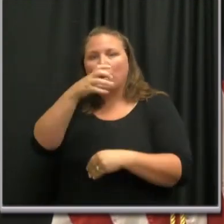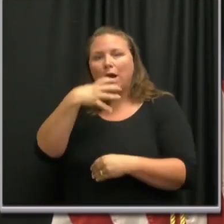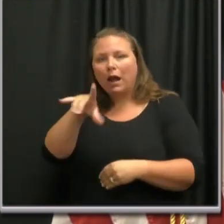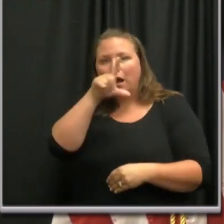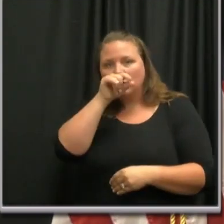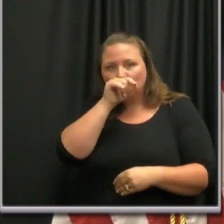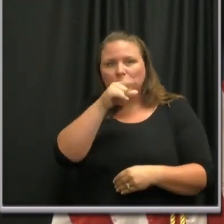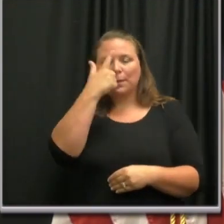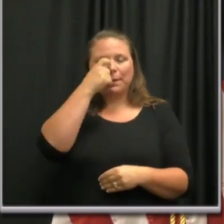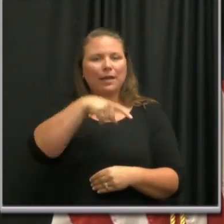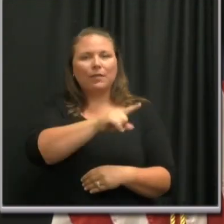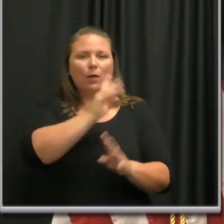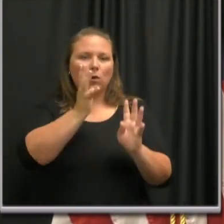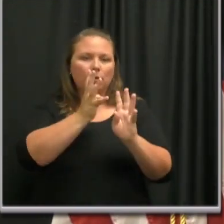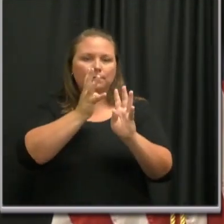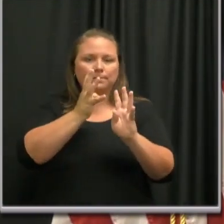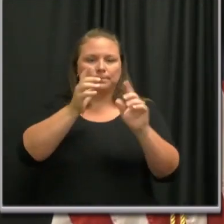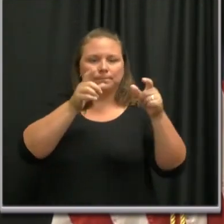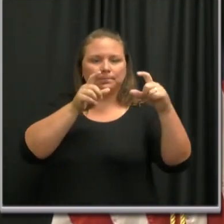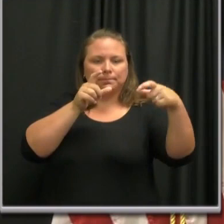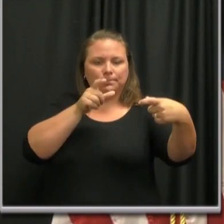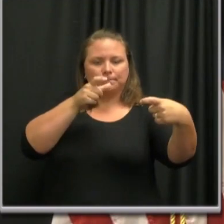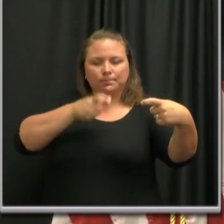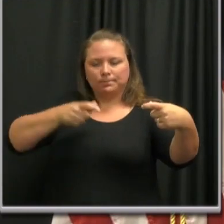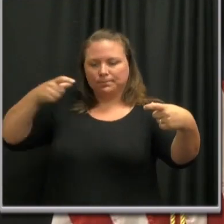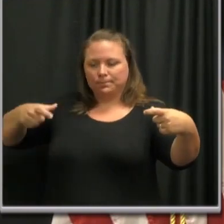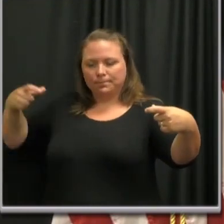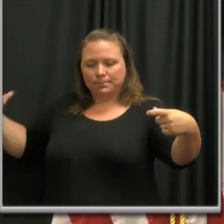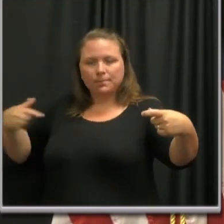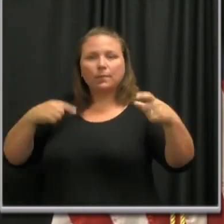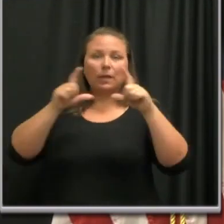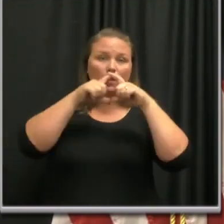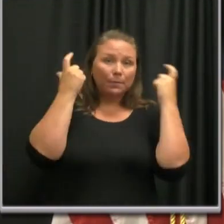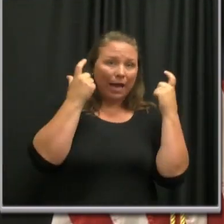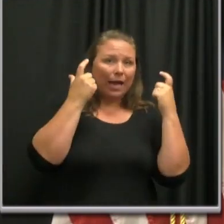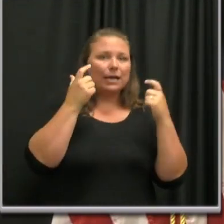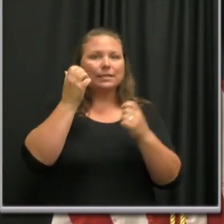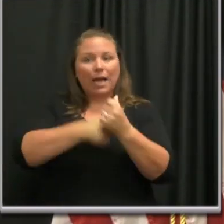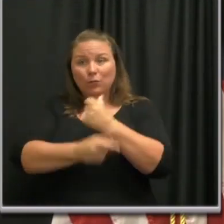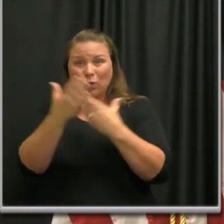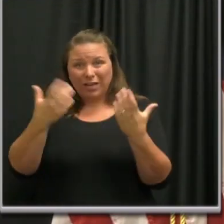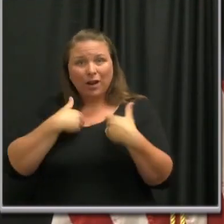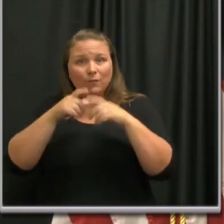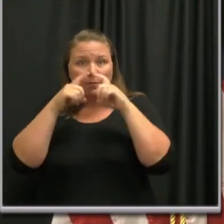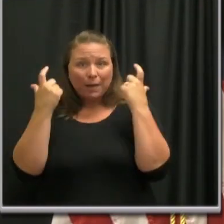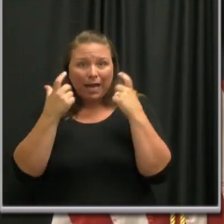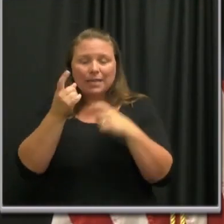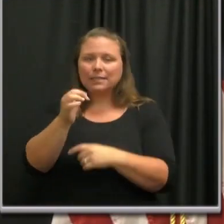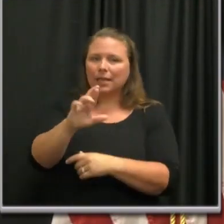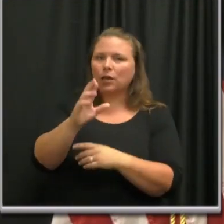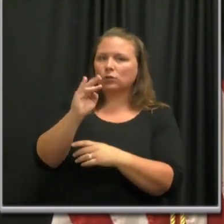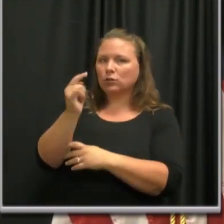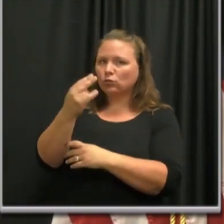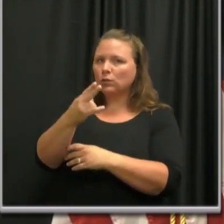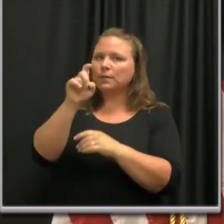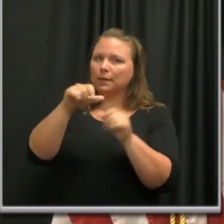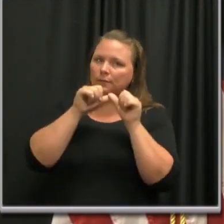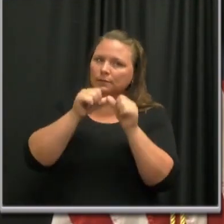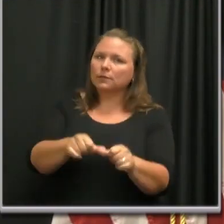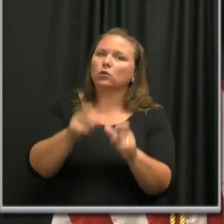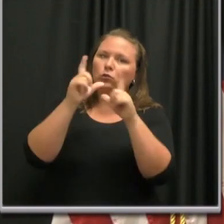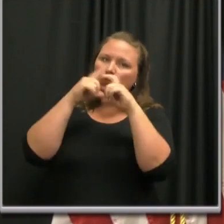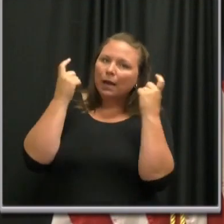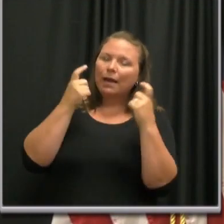distanced there in line as you go in. You'll be wearing a mask, as I was a moment ago, and everyone else is here, and Dr. Hildreth made so clear we must continue to do.